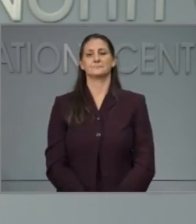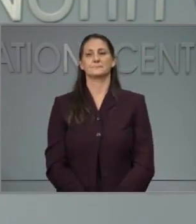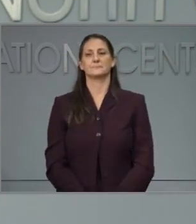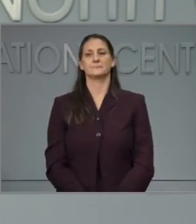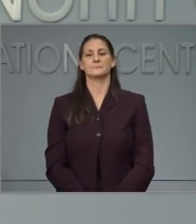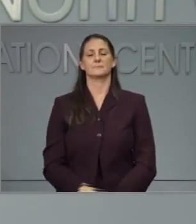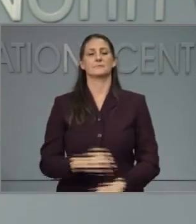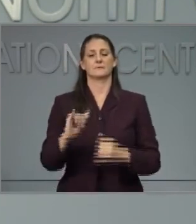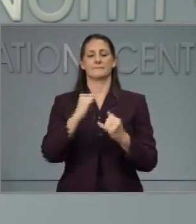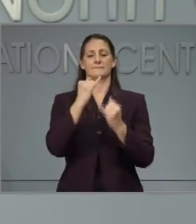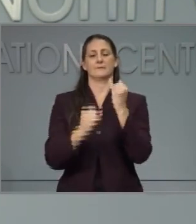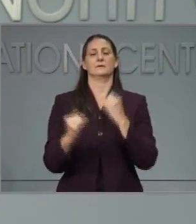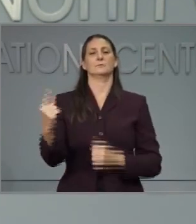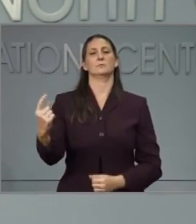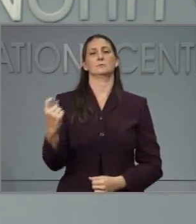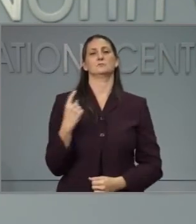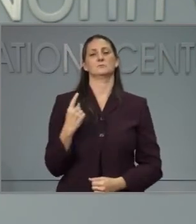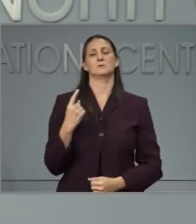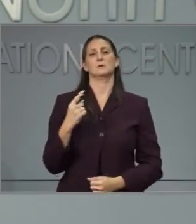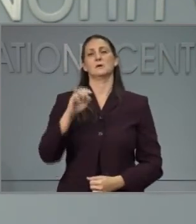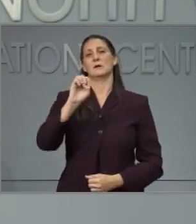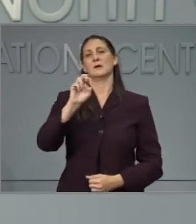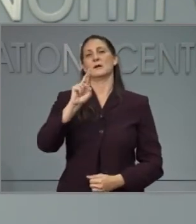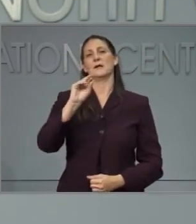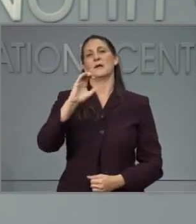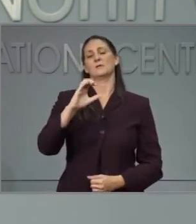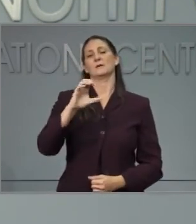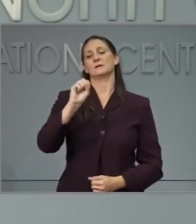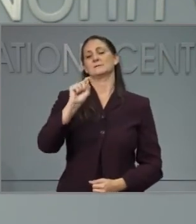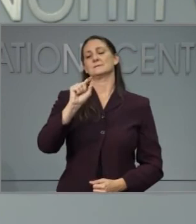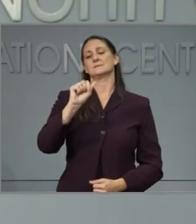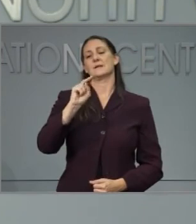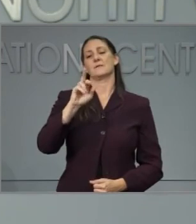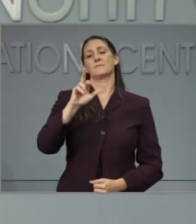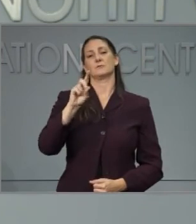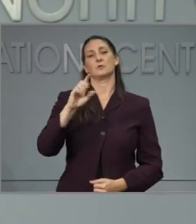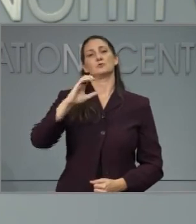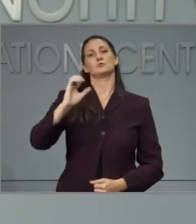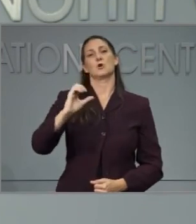Our final question today is from Eric Spanberg with the Charlotte Business Journal.